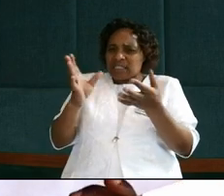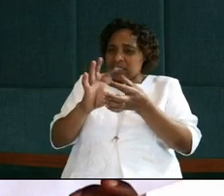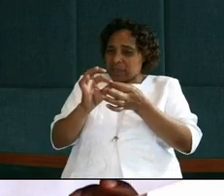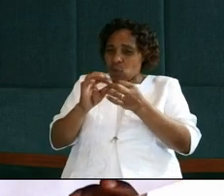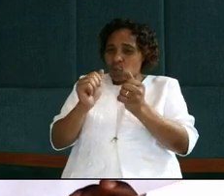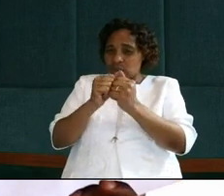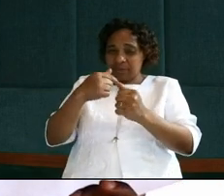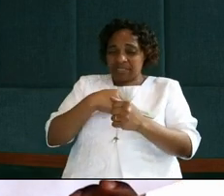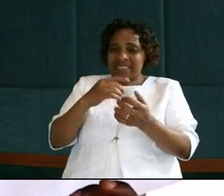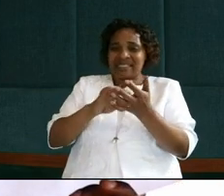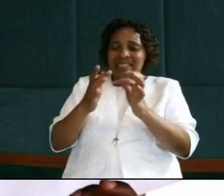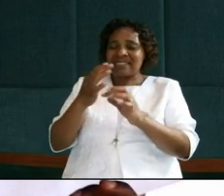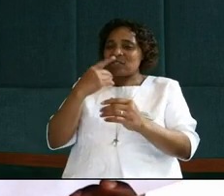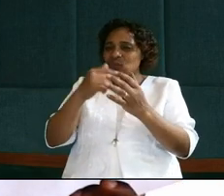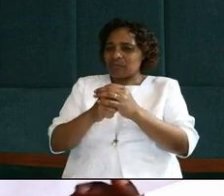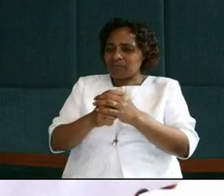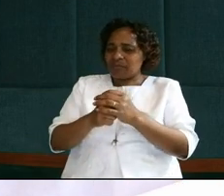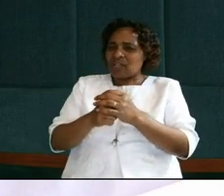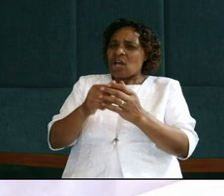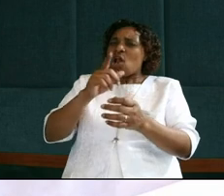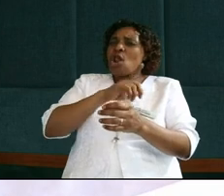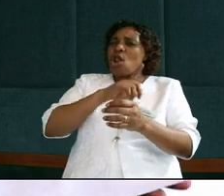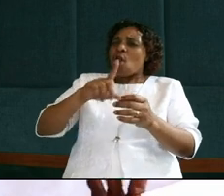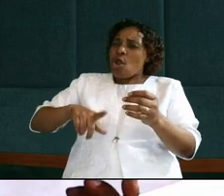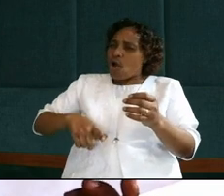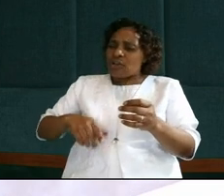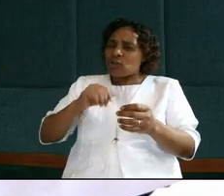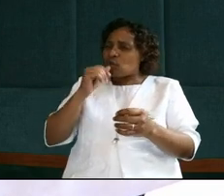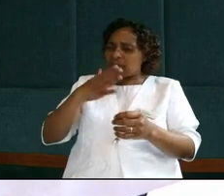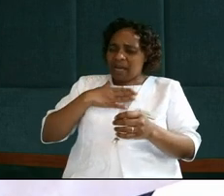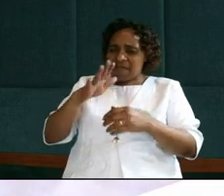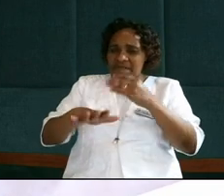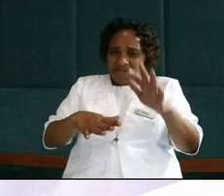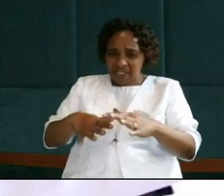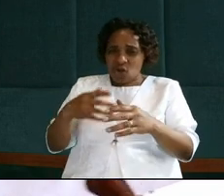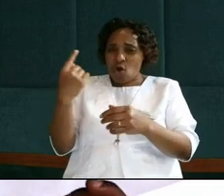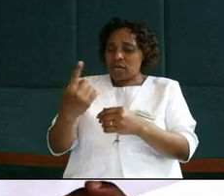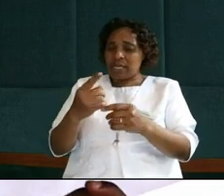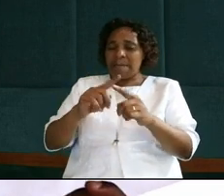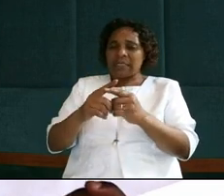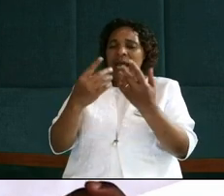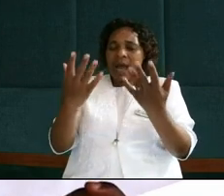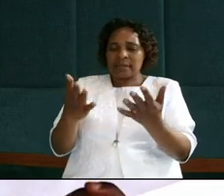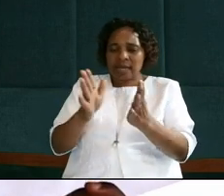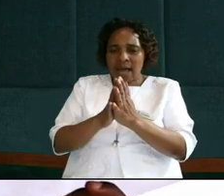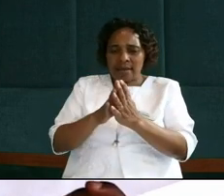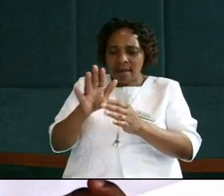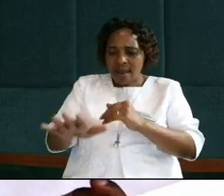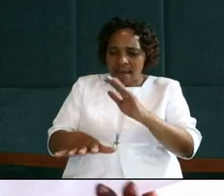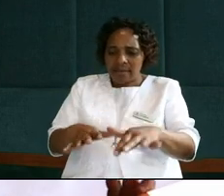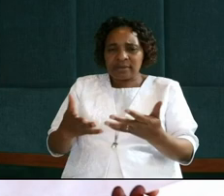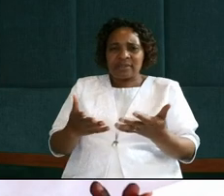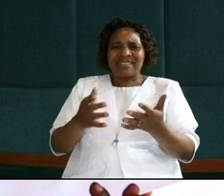Simon Peter said to him, Verse number 9. Lord, not my feet only, but also my hands and my head. Jesus said to